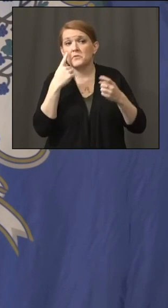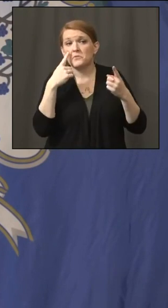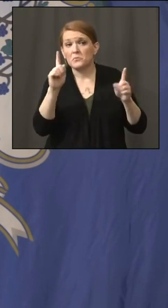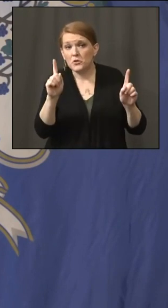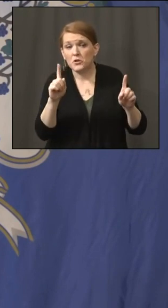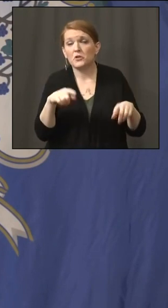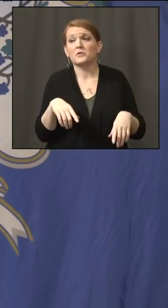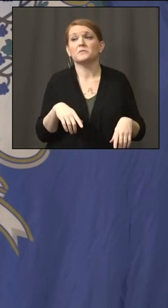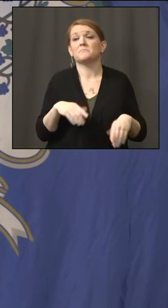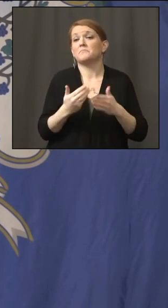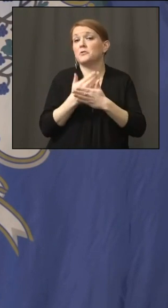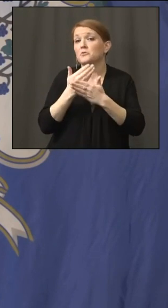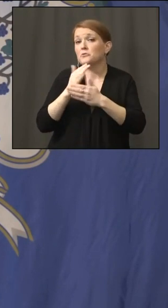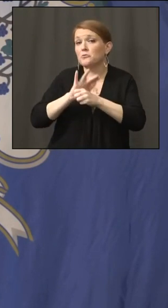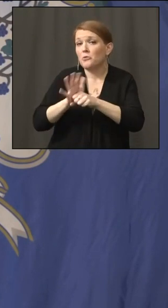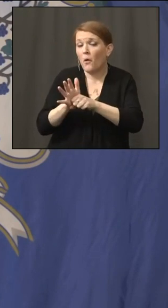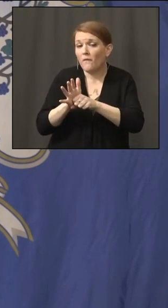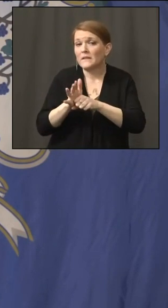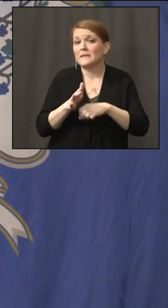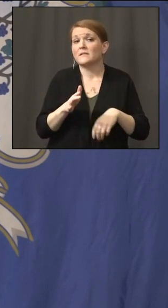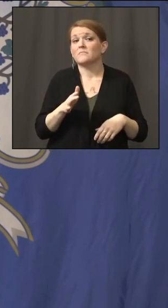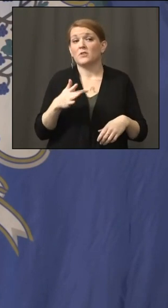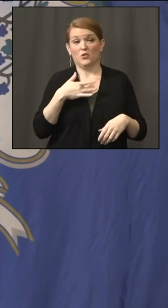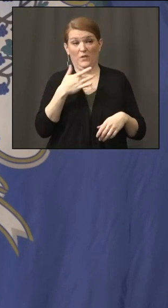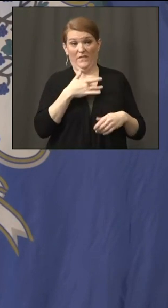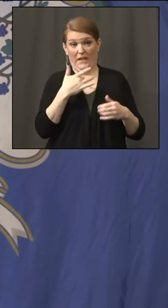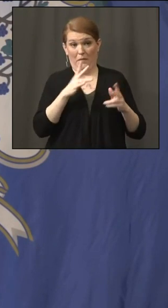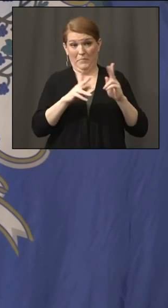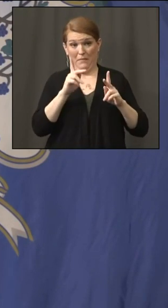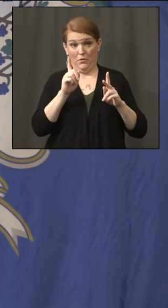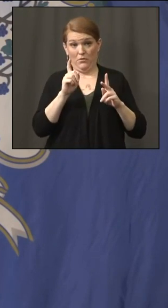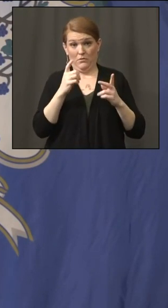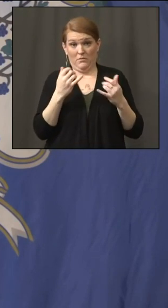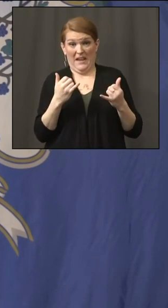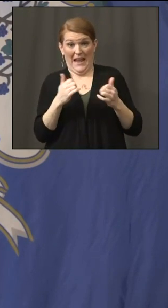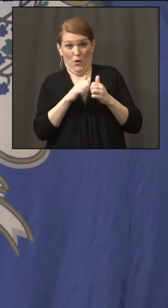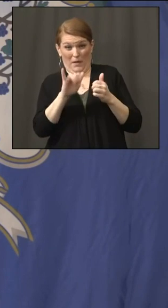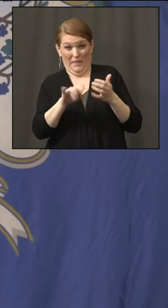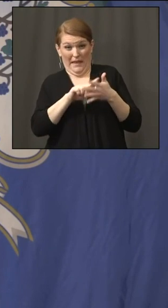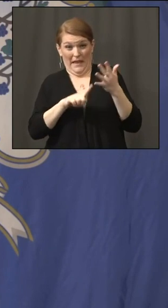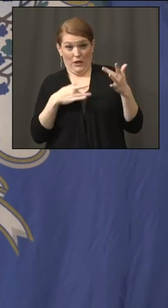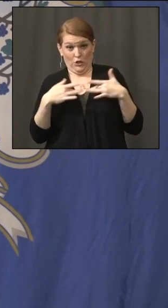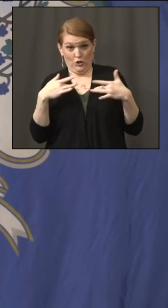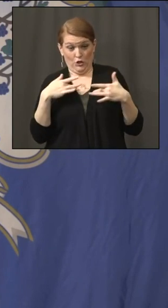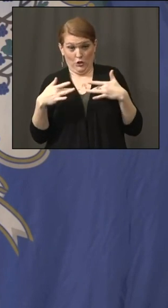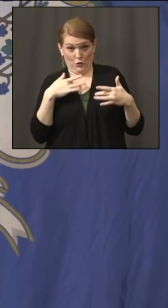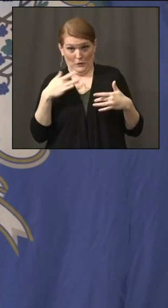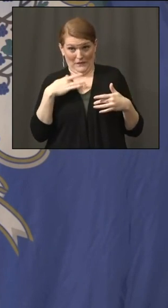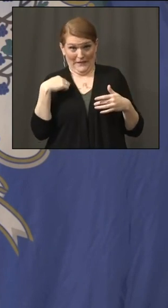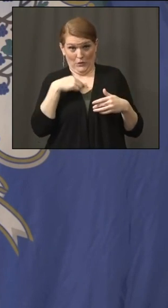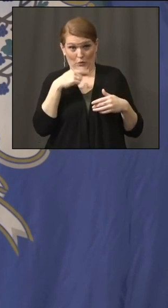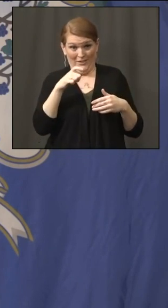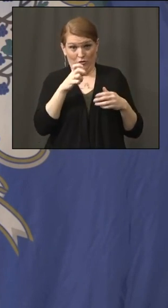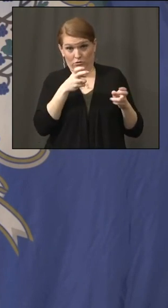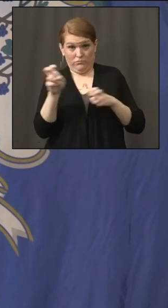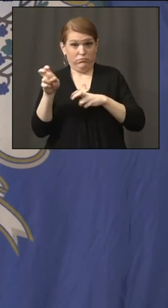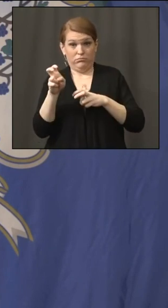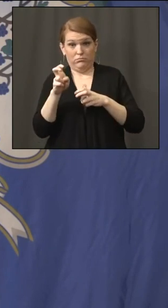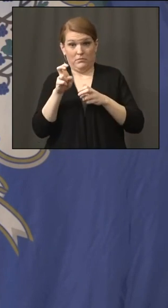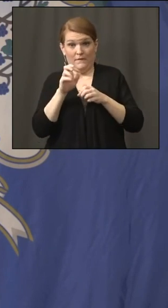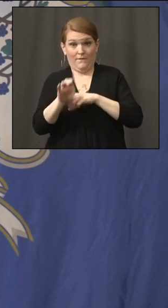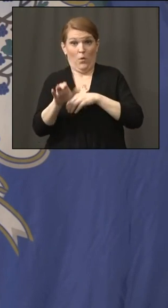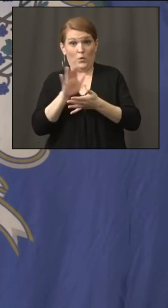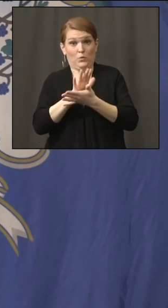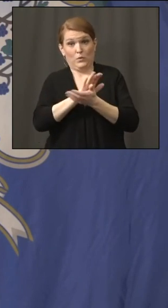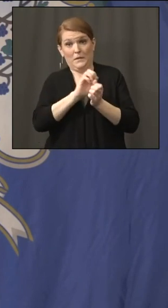the right time to move to remote learning. I'm sure you saw the the teachers unions coming out with the survey. Fifty